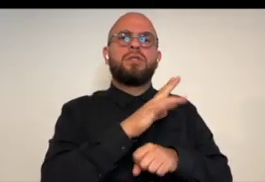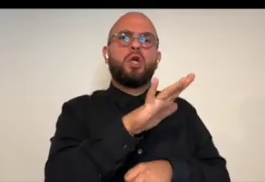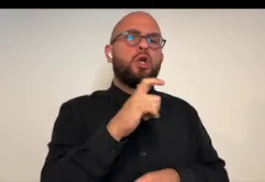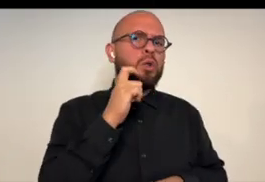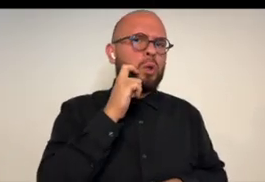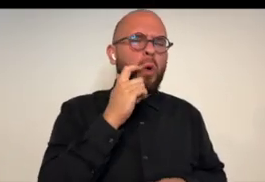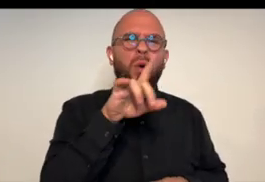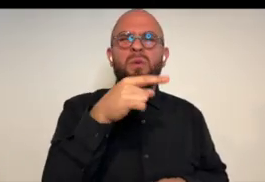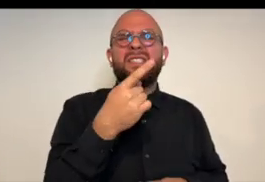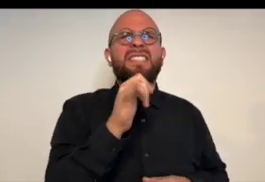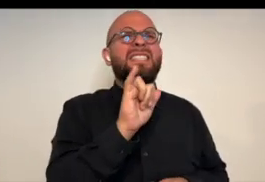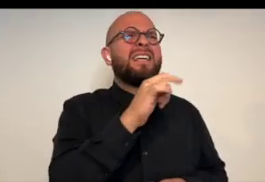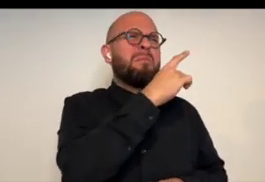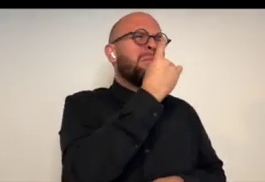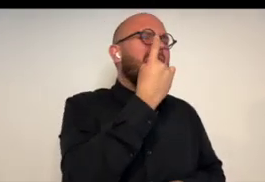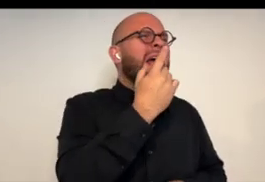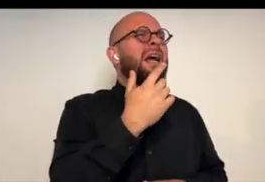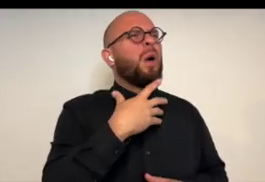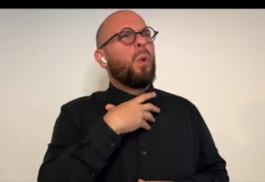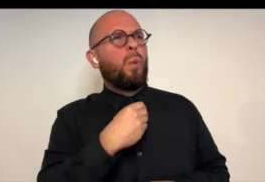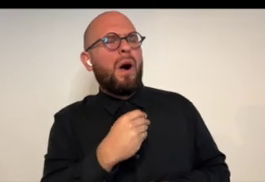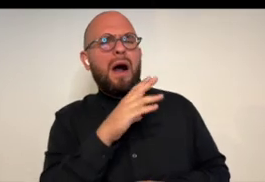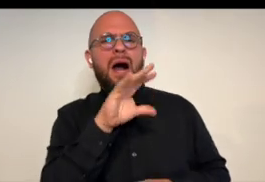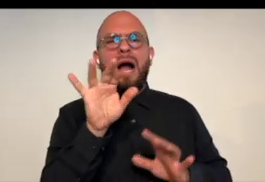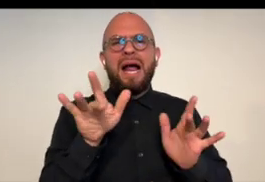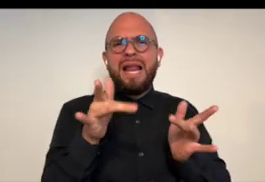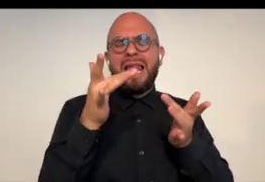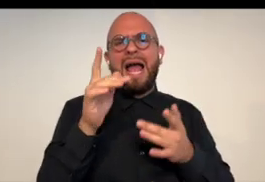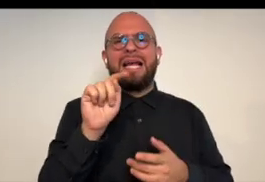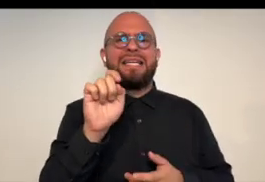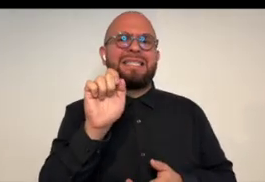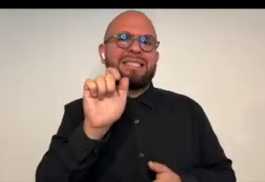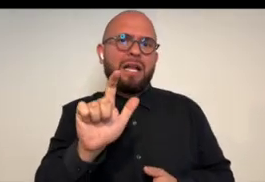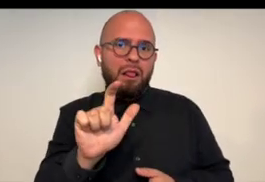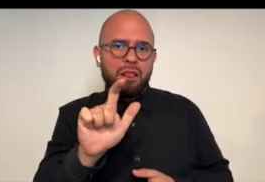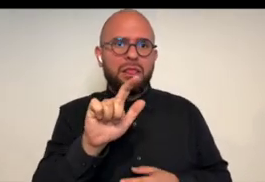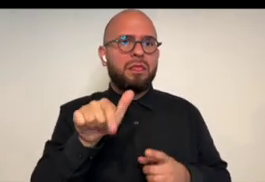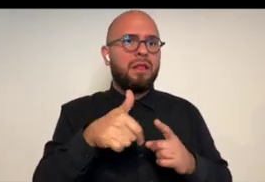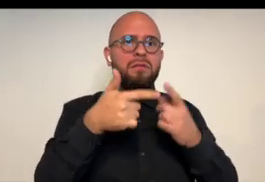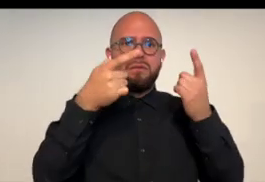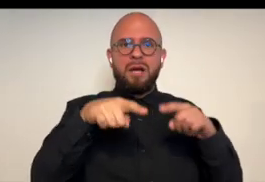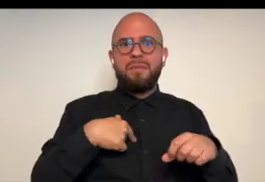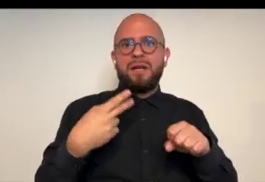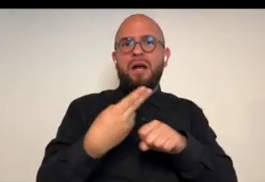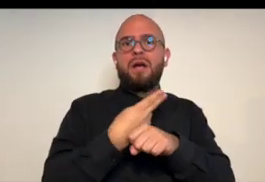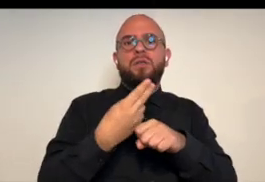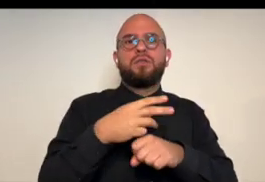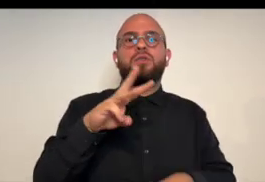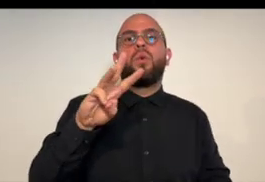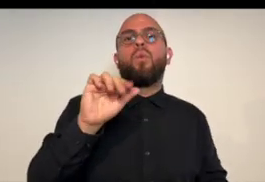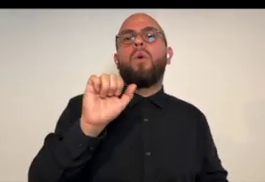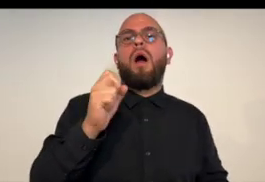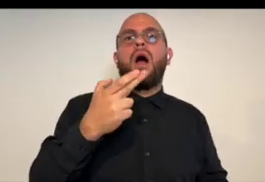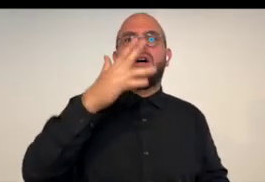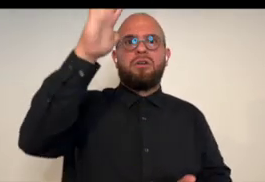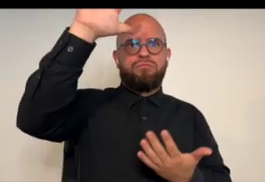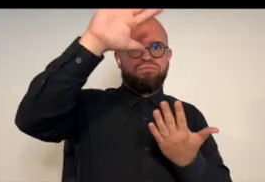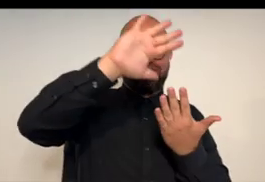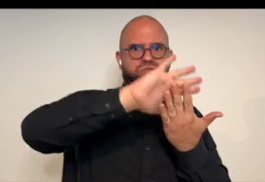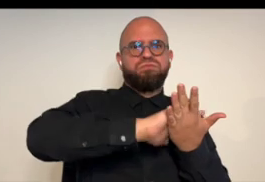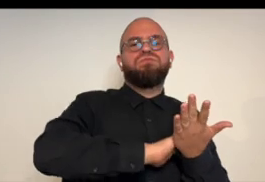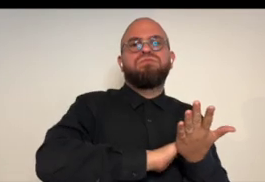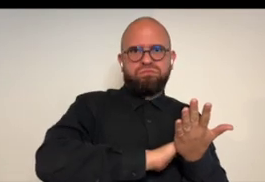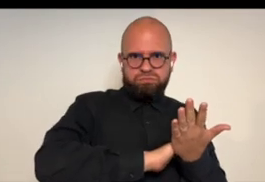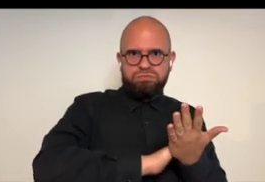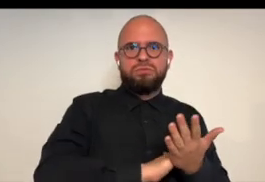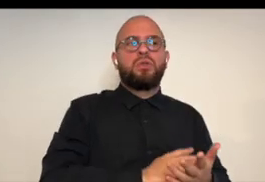color is originally just like the tones off of her skin were just black white and like a light teal and i just did the